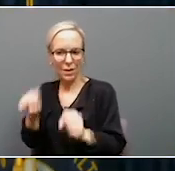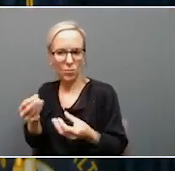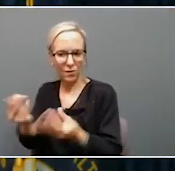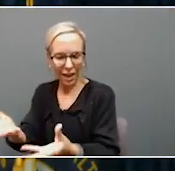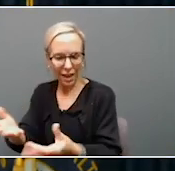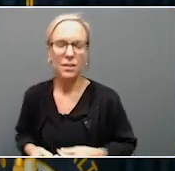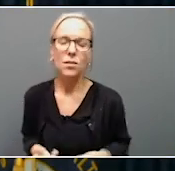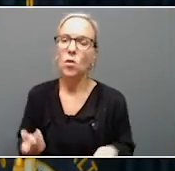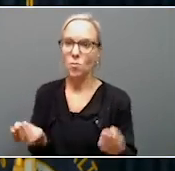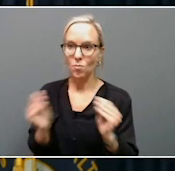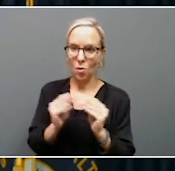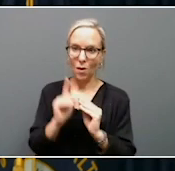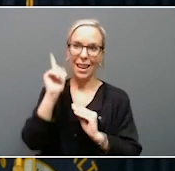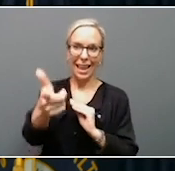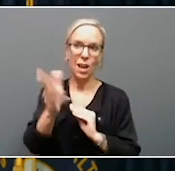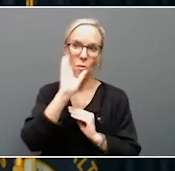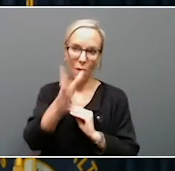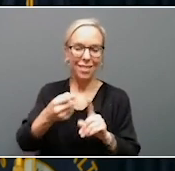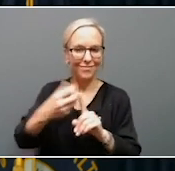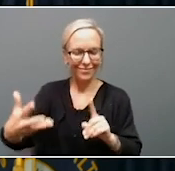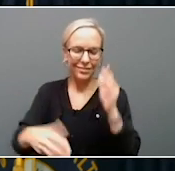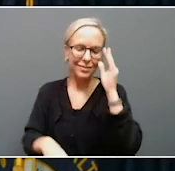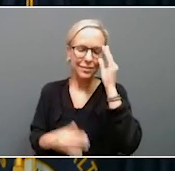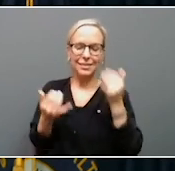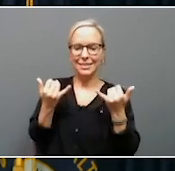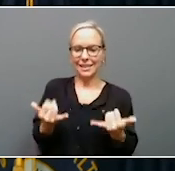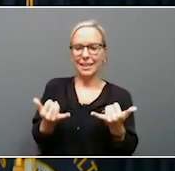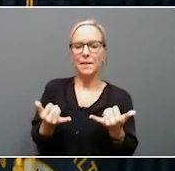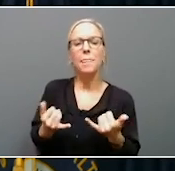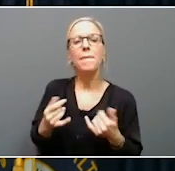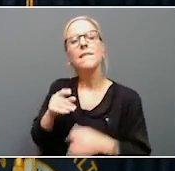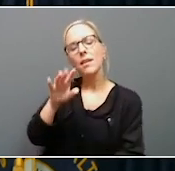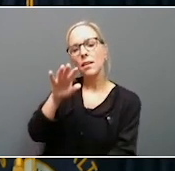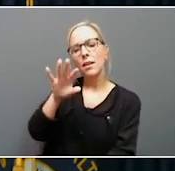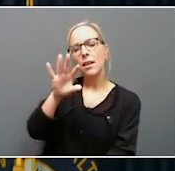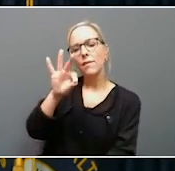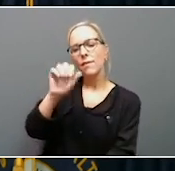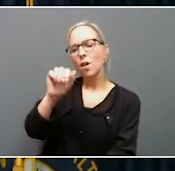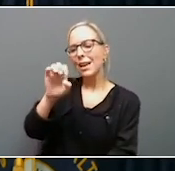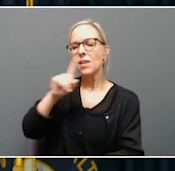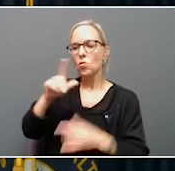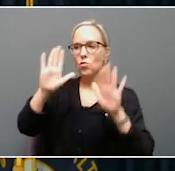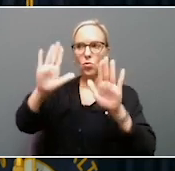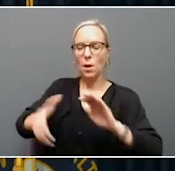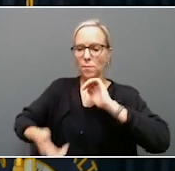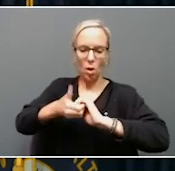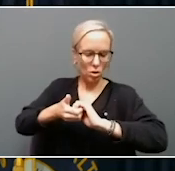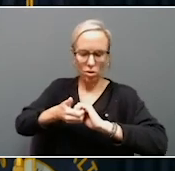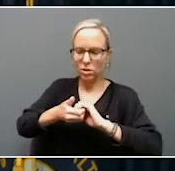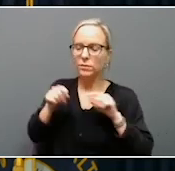let's look at where we are right now. So FAHI is a really great partner, and they have really been in the lead of trying to